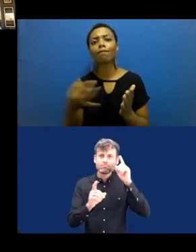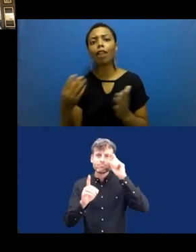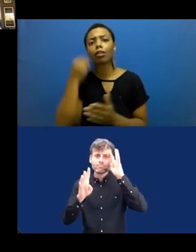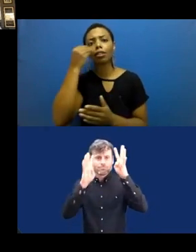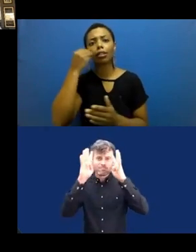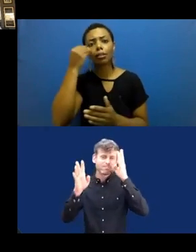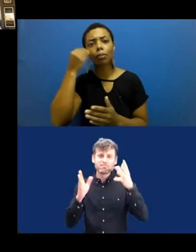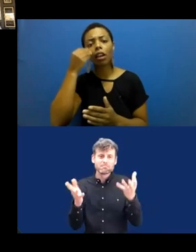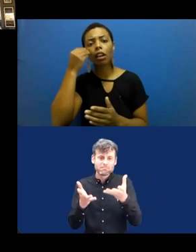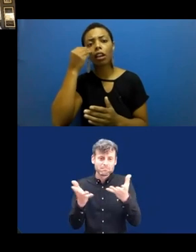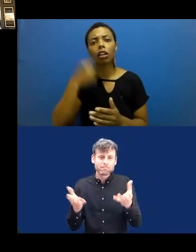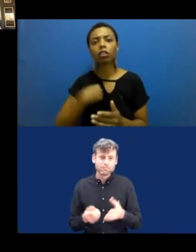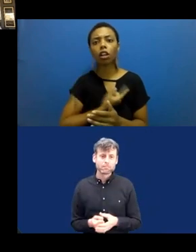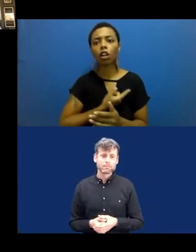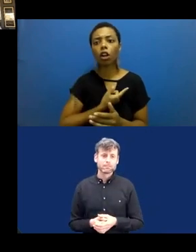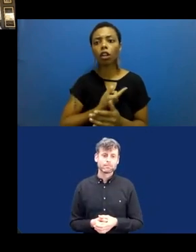company, ARPO.